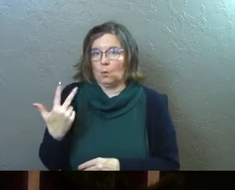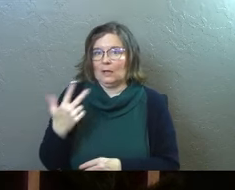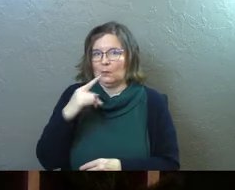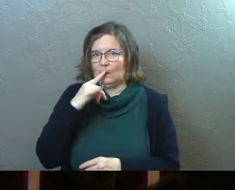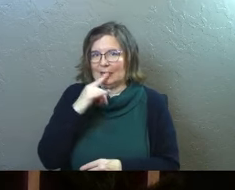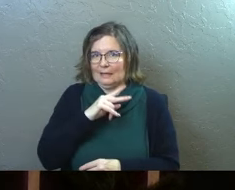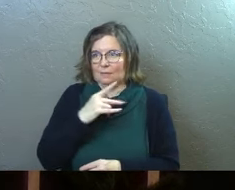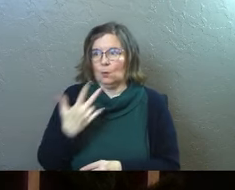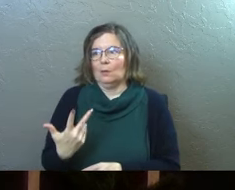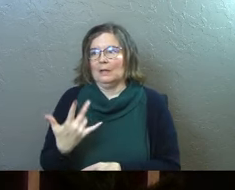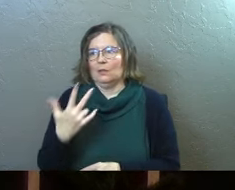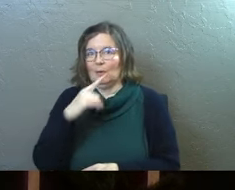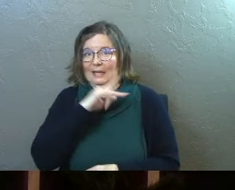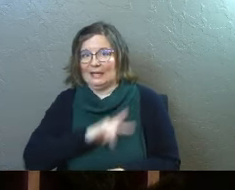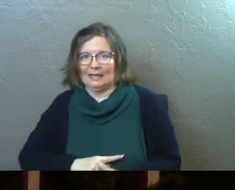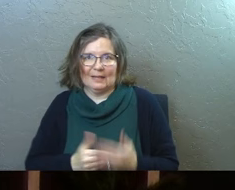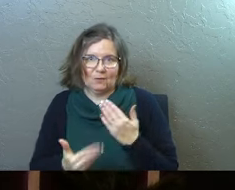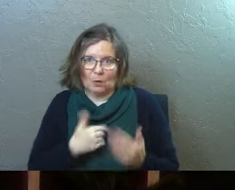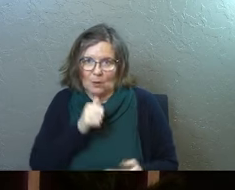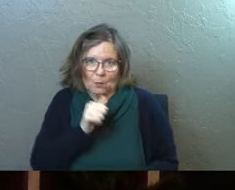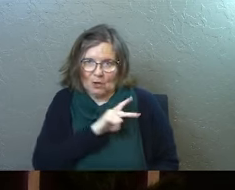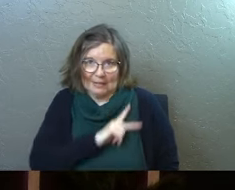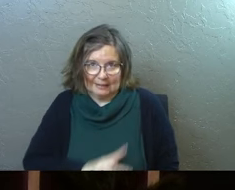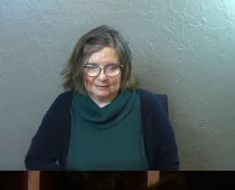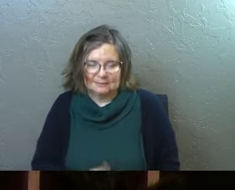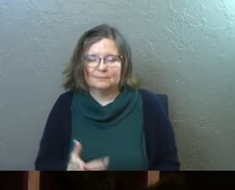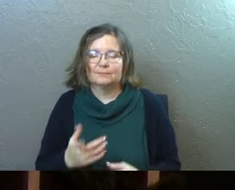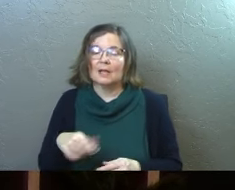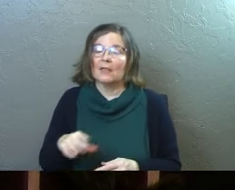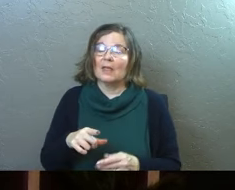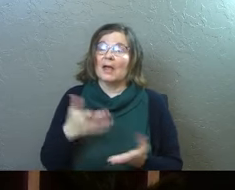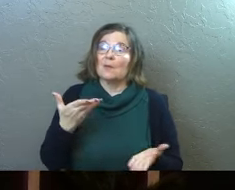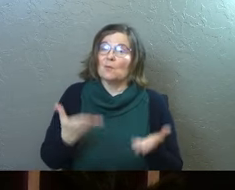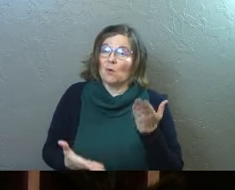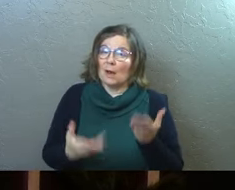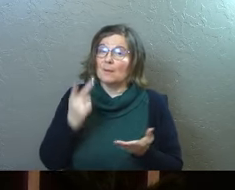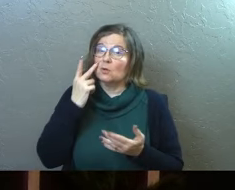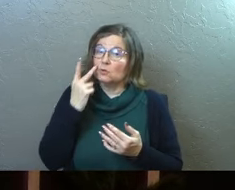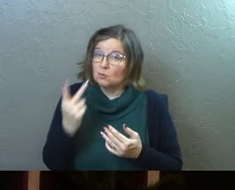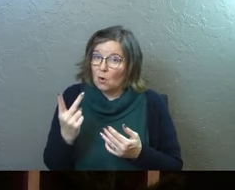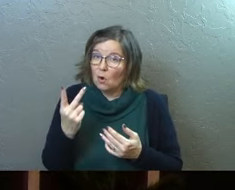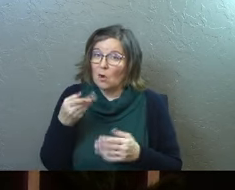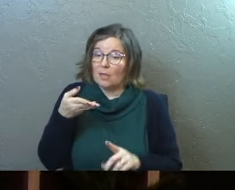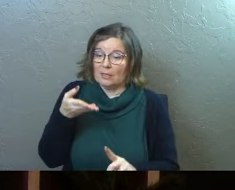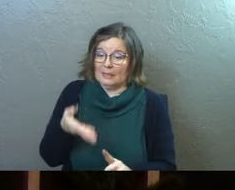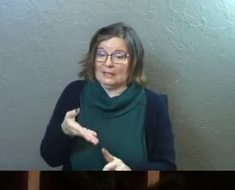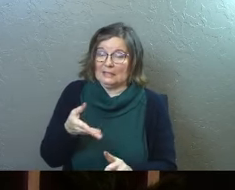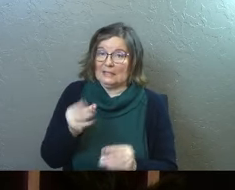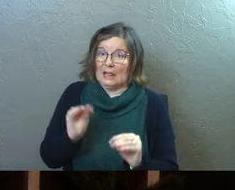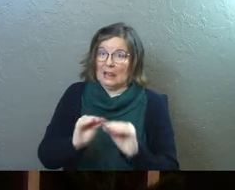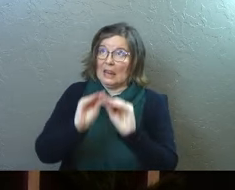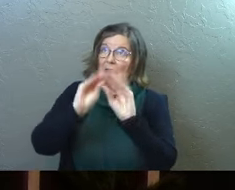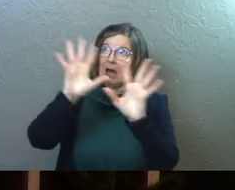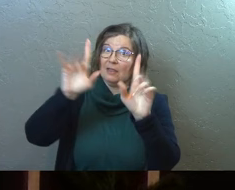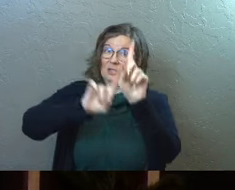kings, even though they weren't kings, they probably saw this light, this star, whatever